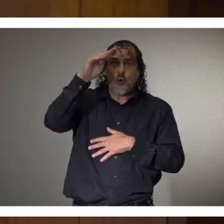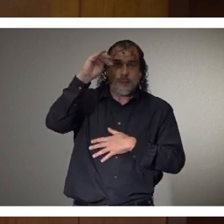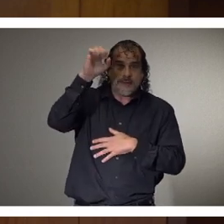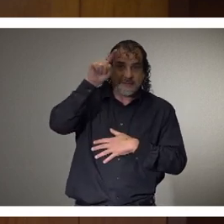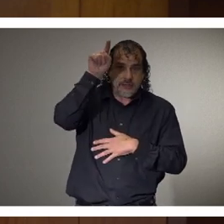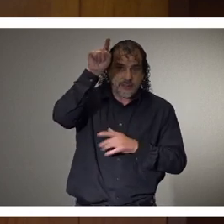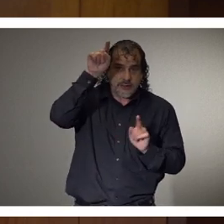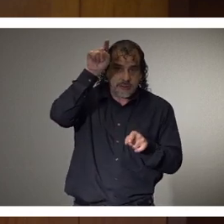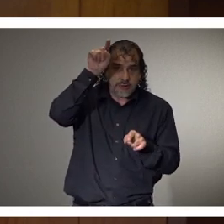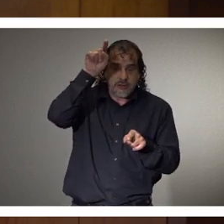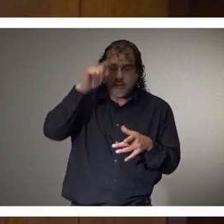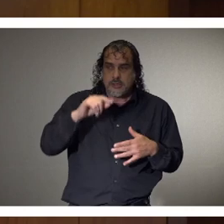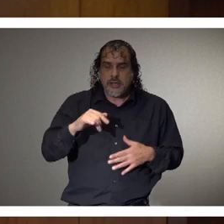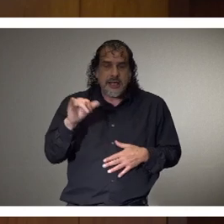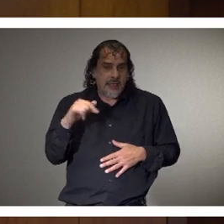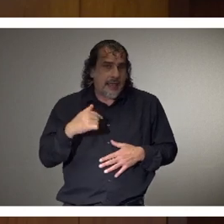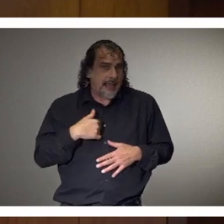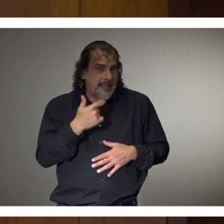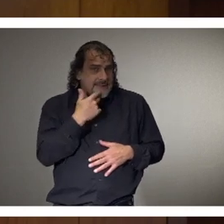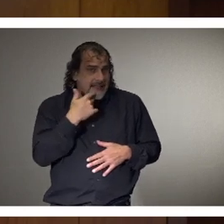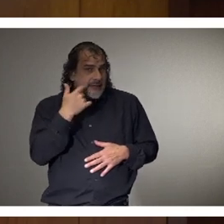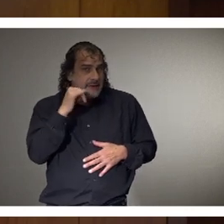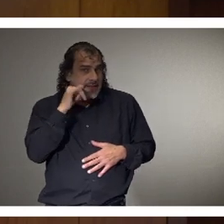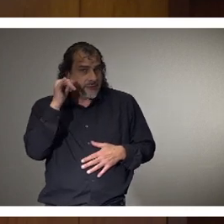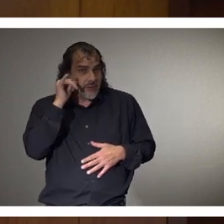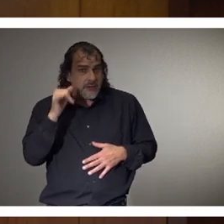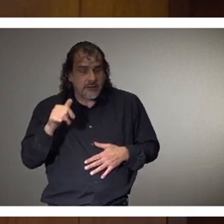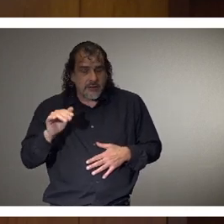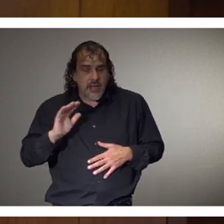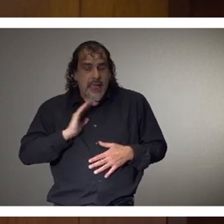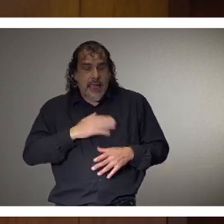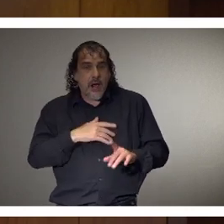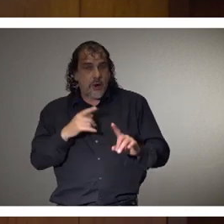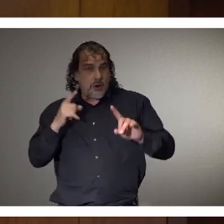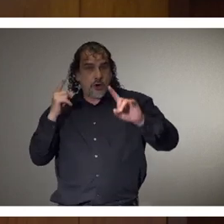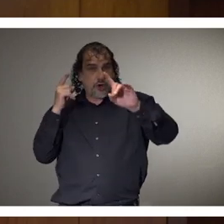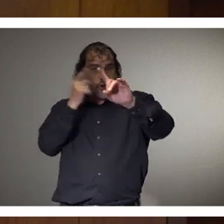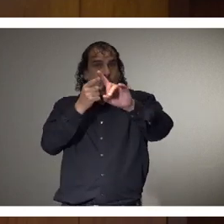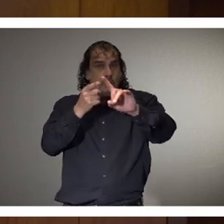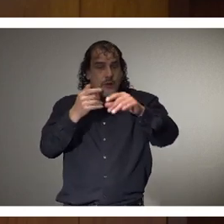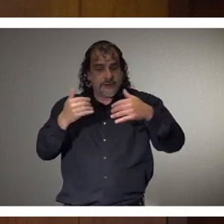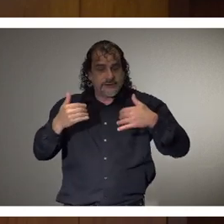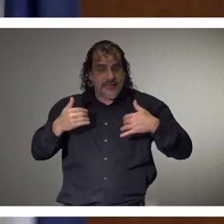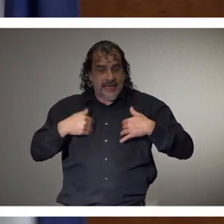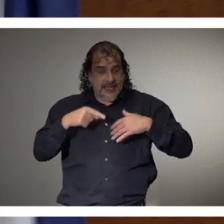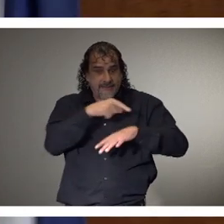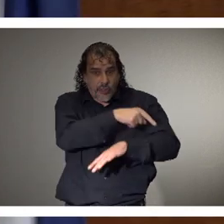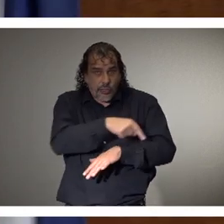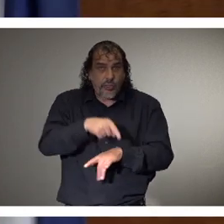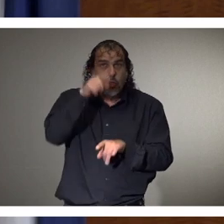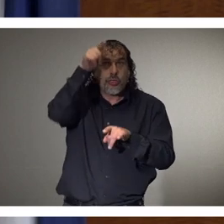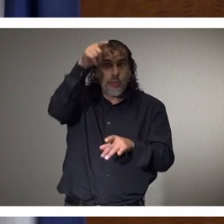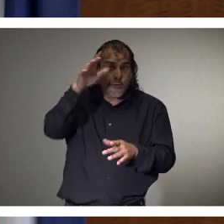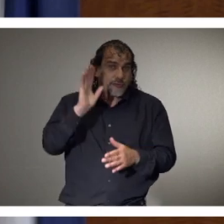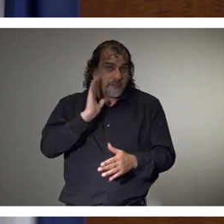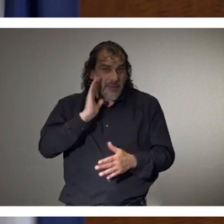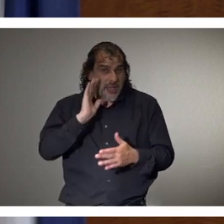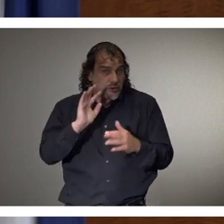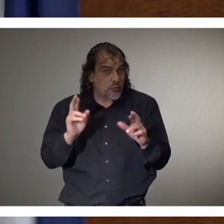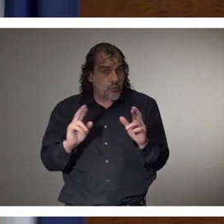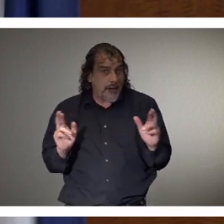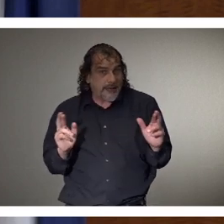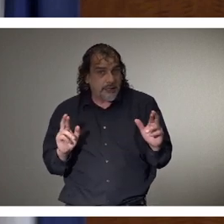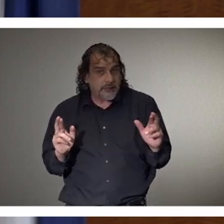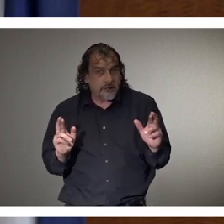So as I said yesterday, our goal is to have those beds ready and